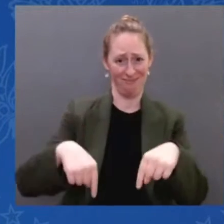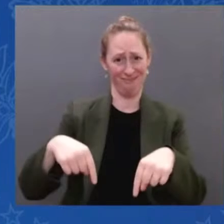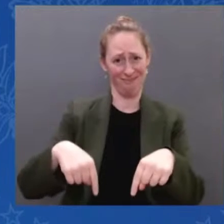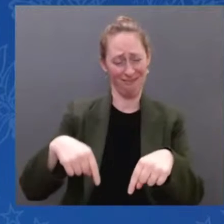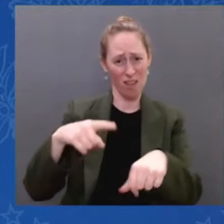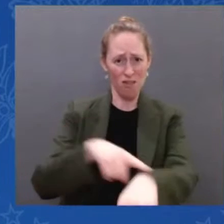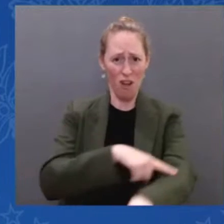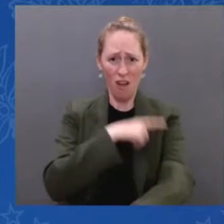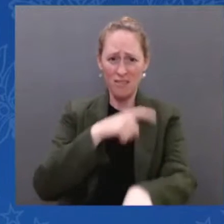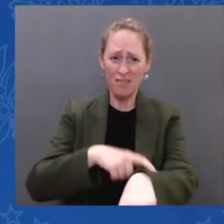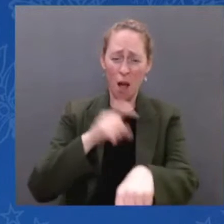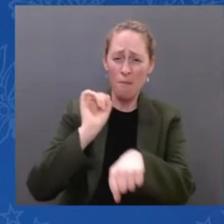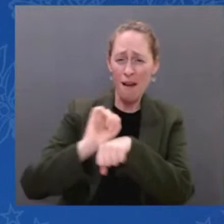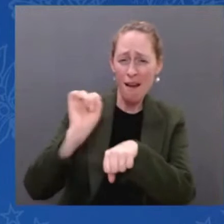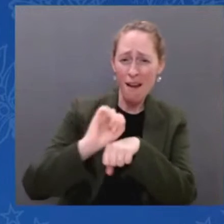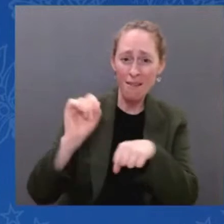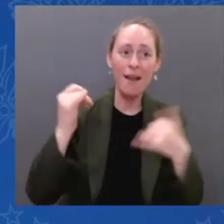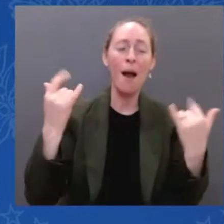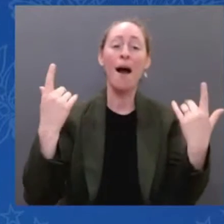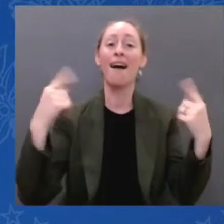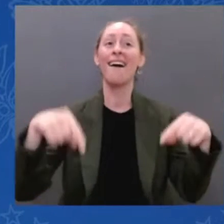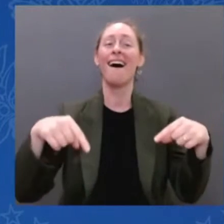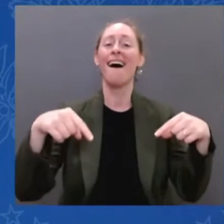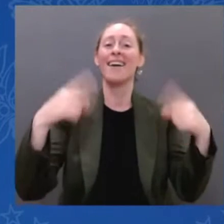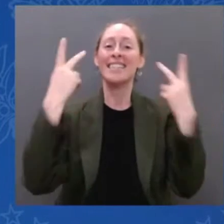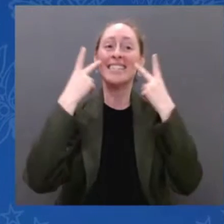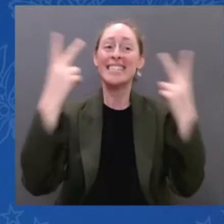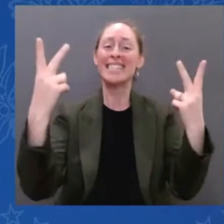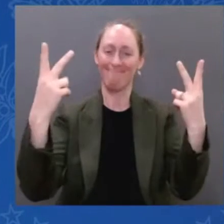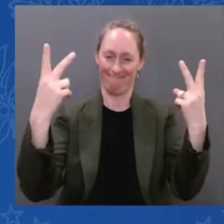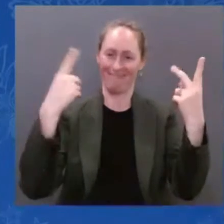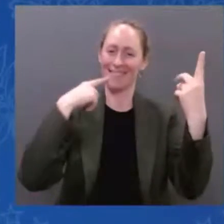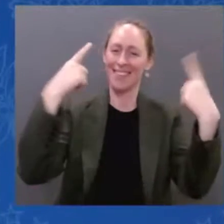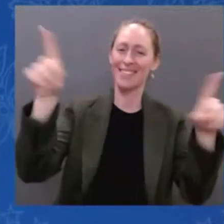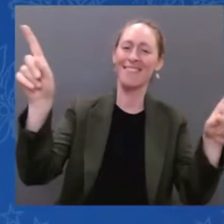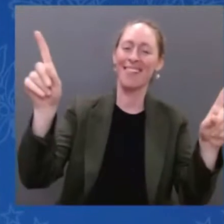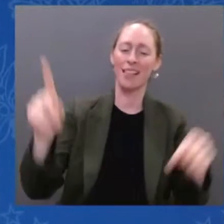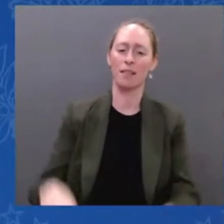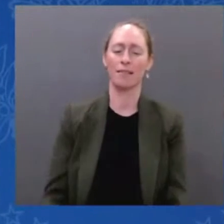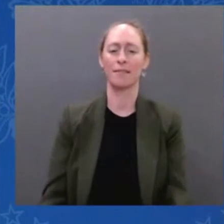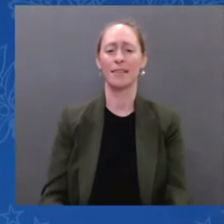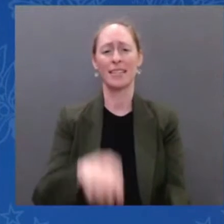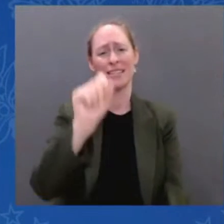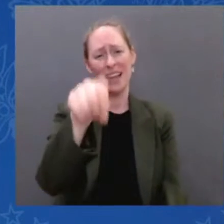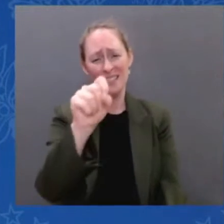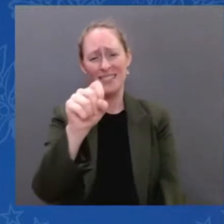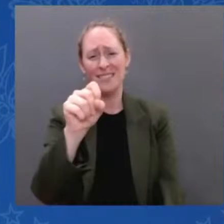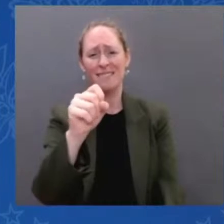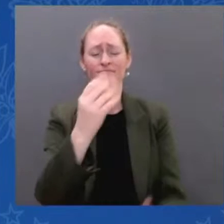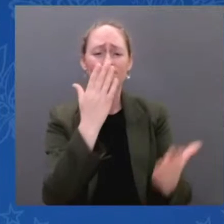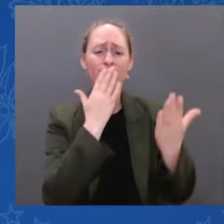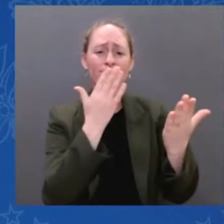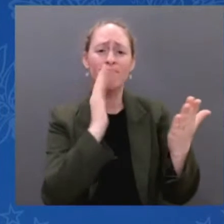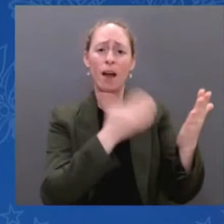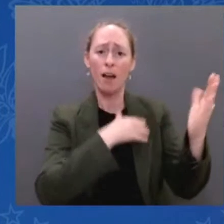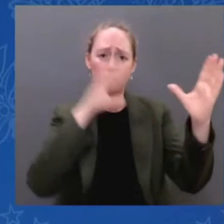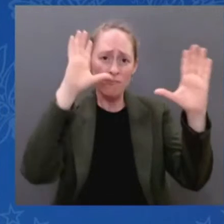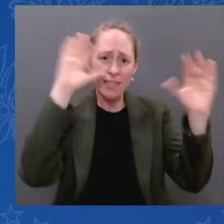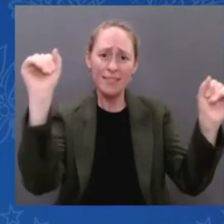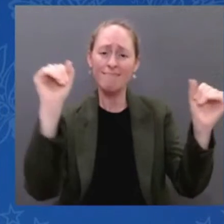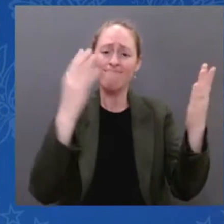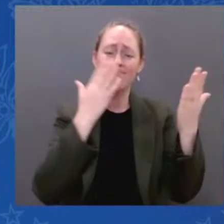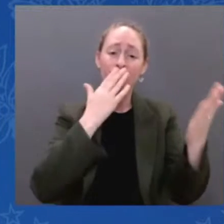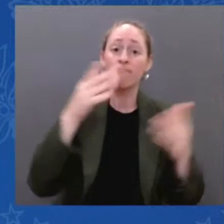you for your leadership around all of these issues. Our NASA Administrator, Bill Nelson, and the Office of Science and Technology Policy Acting